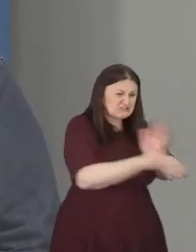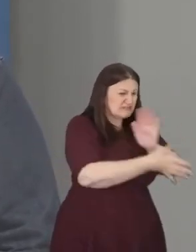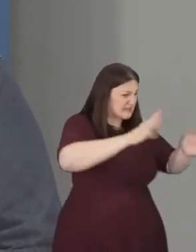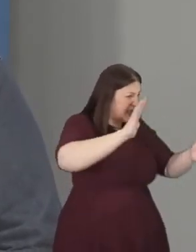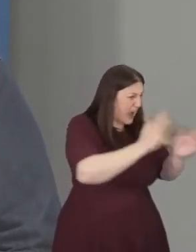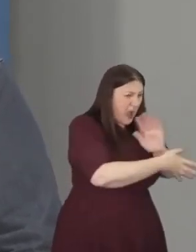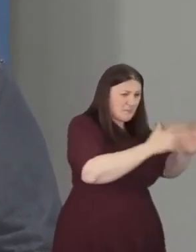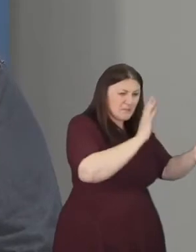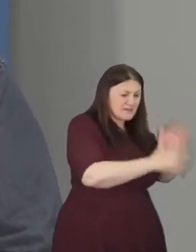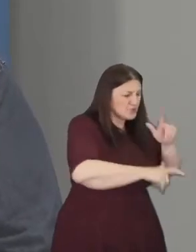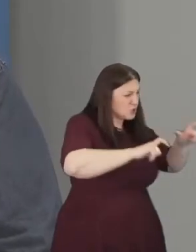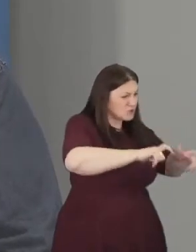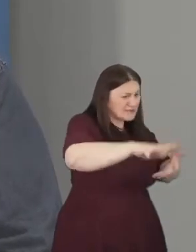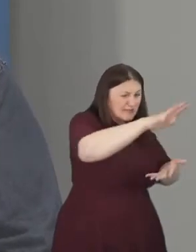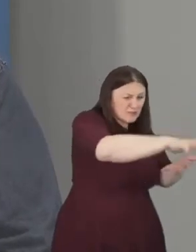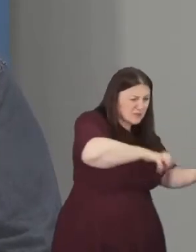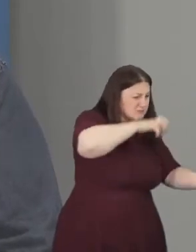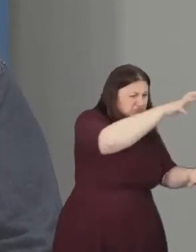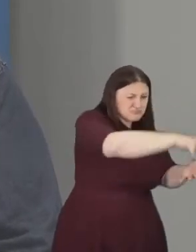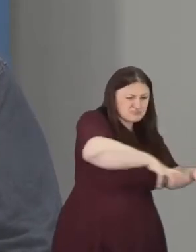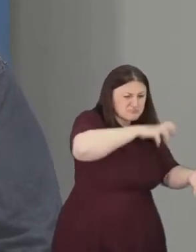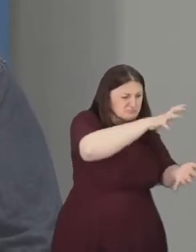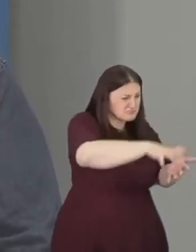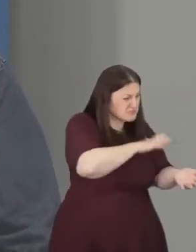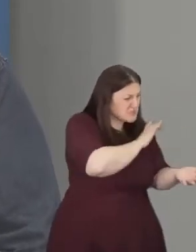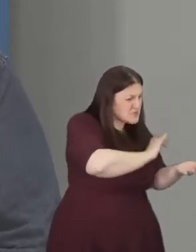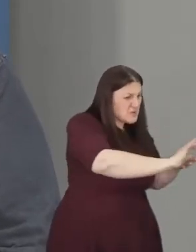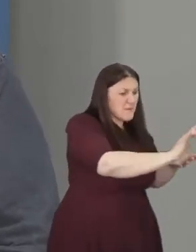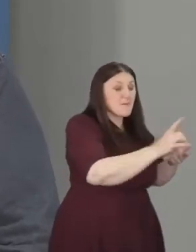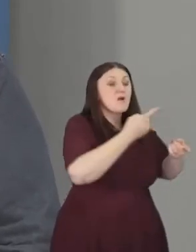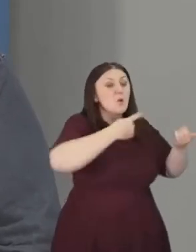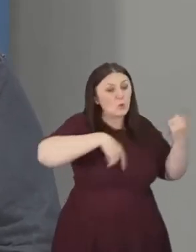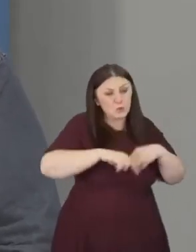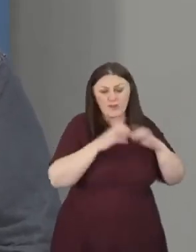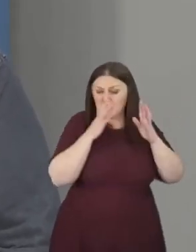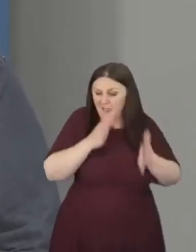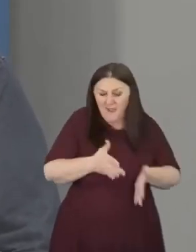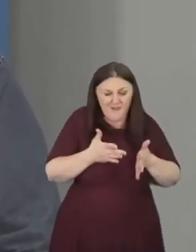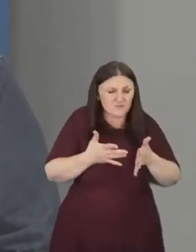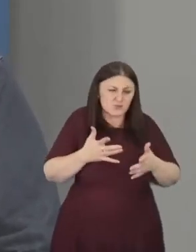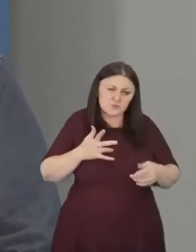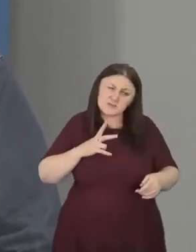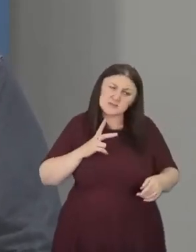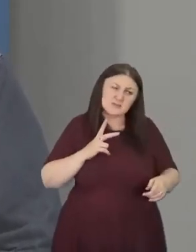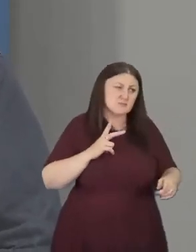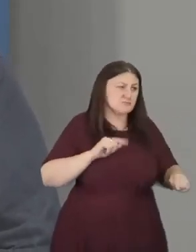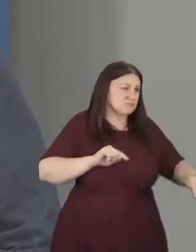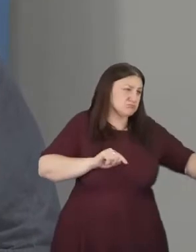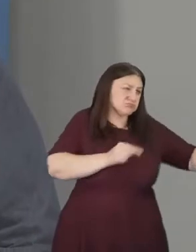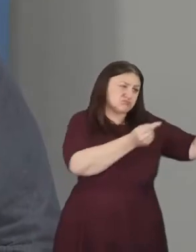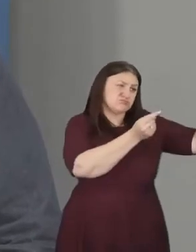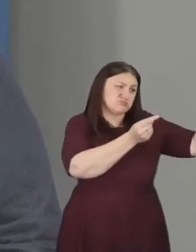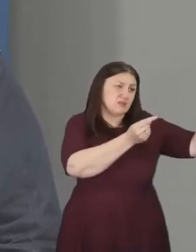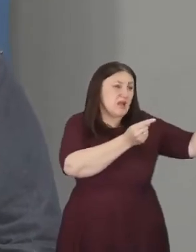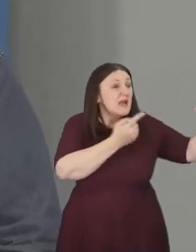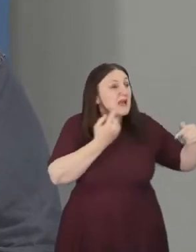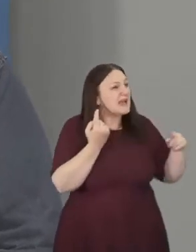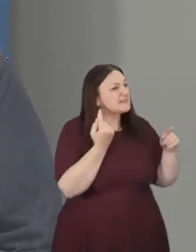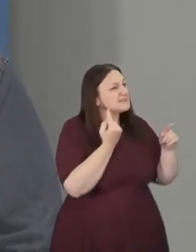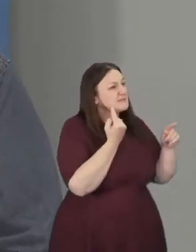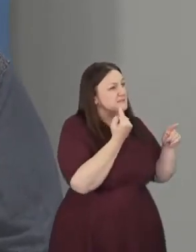degraded. And we need to be a voice and speak to those in power loudly